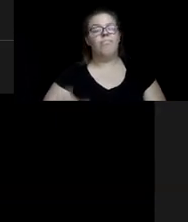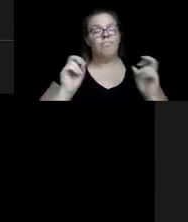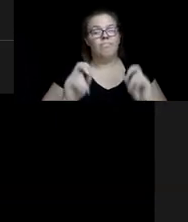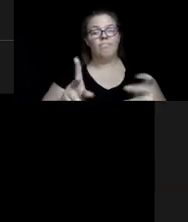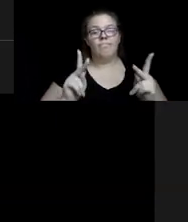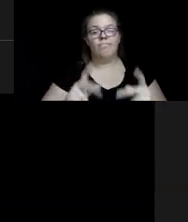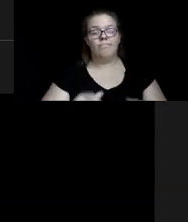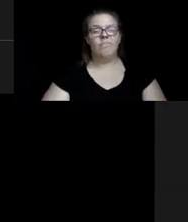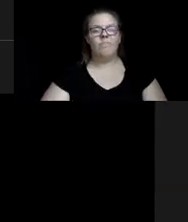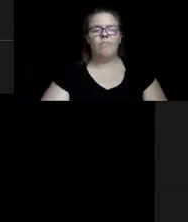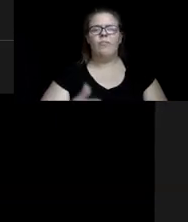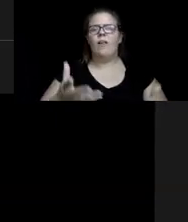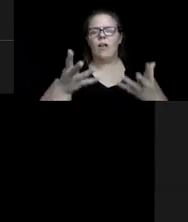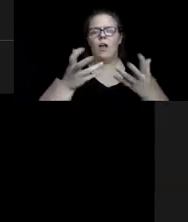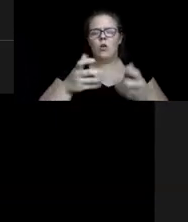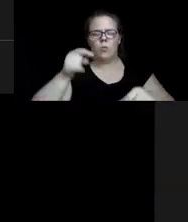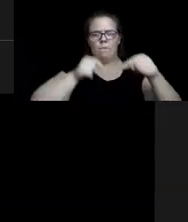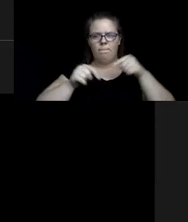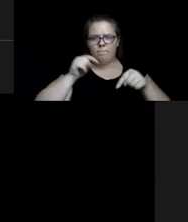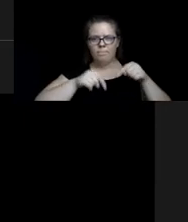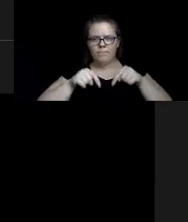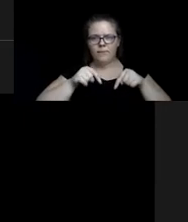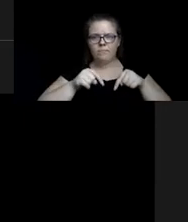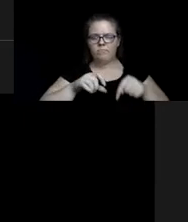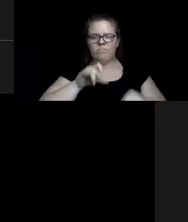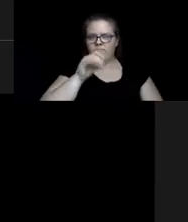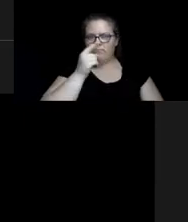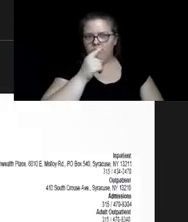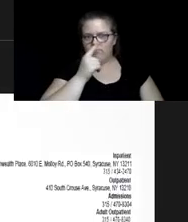I just wanted to back up a bit if you don't mind.